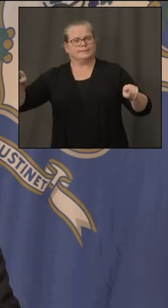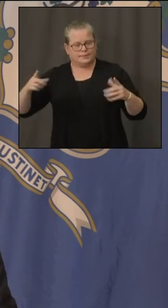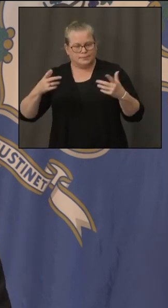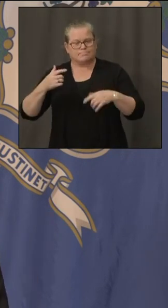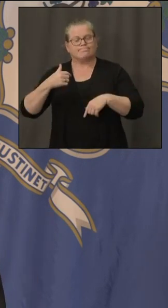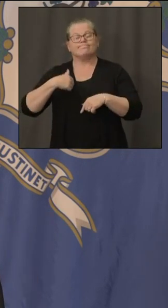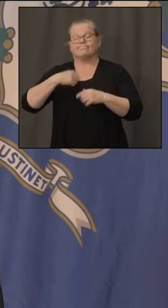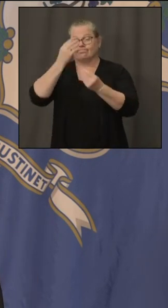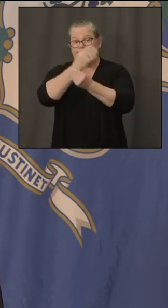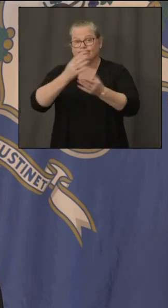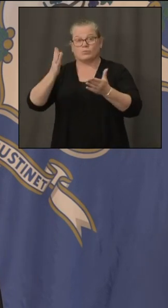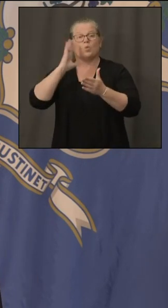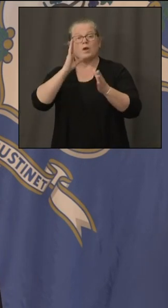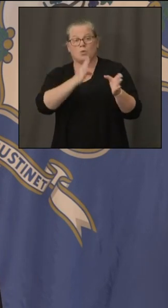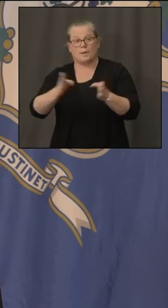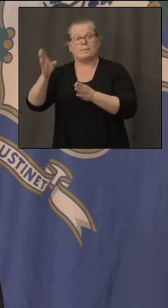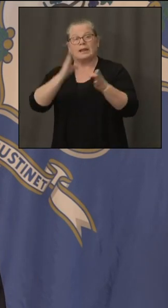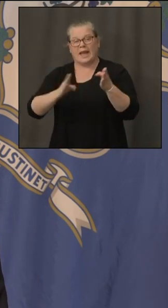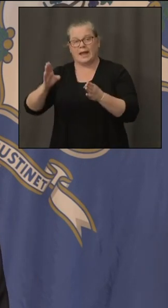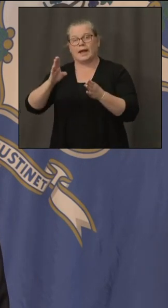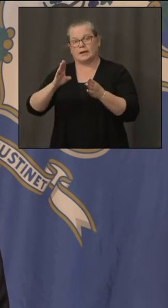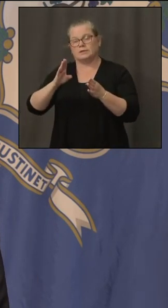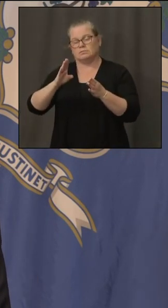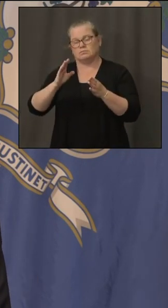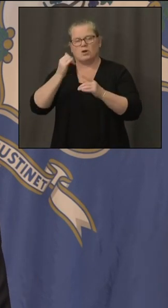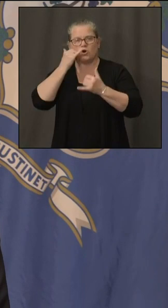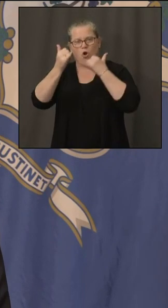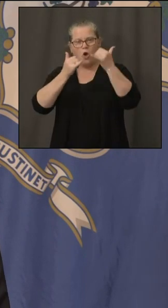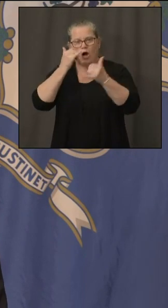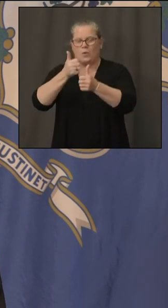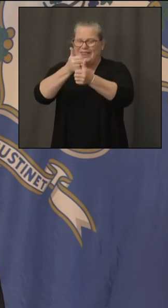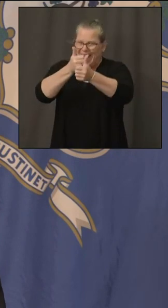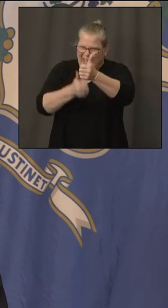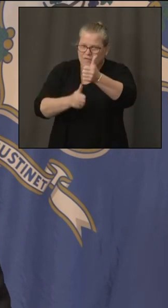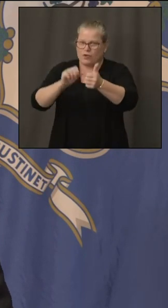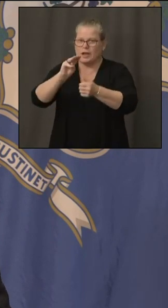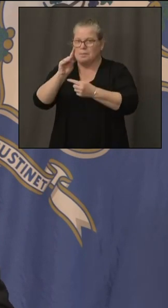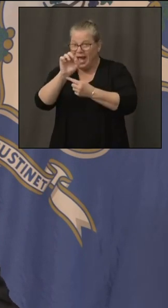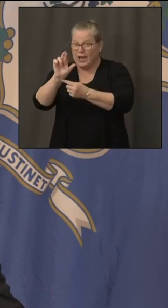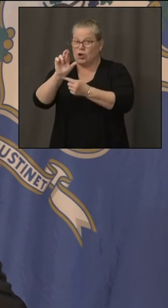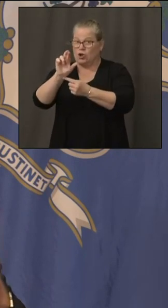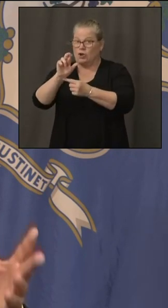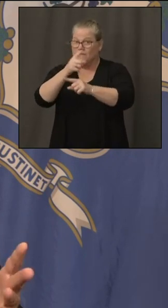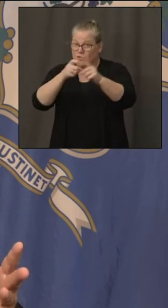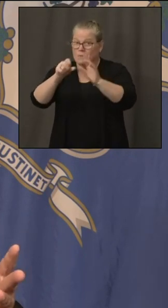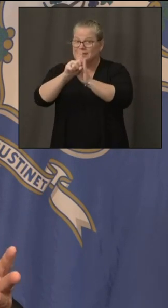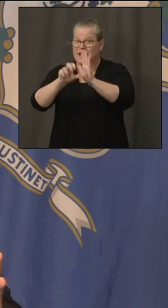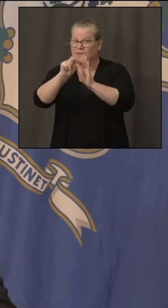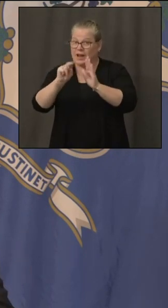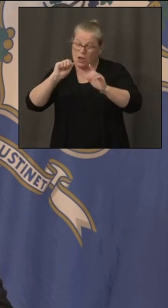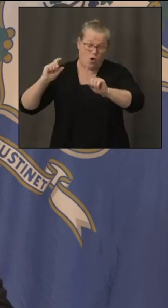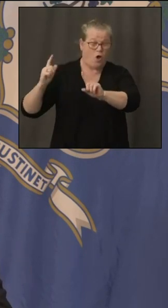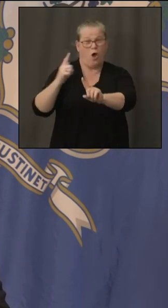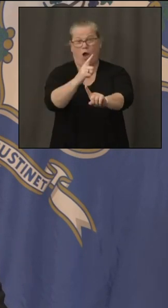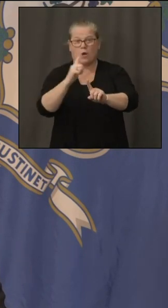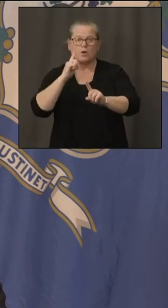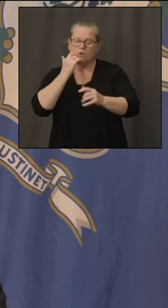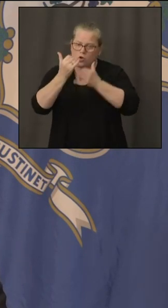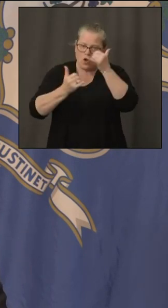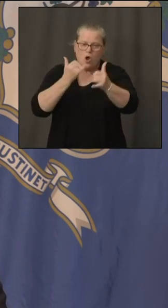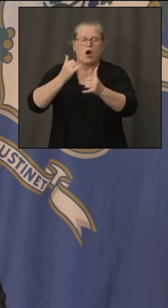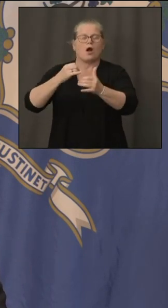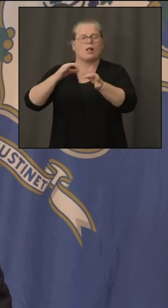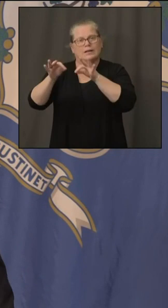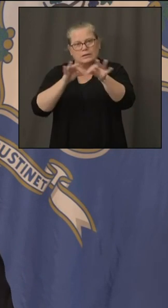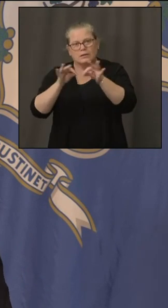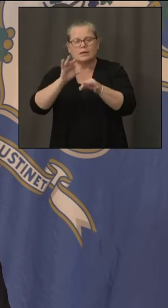every single mayor in the state in about 45 minutes giving an exact update from ever source and ui how it impacts their towns